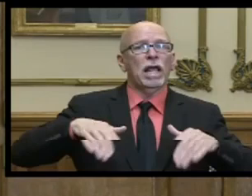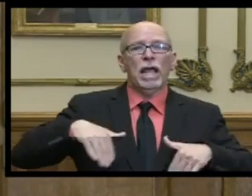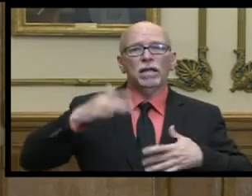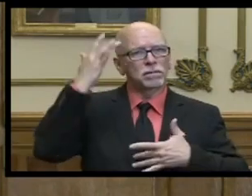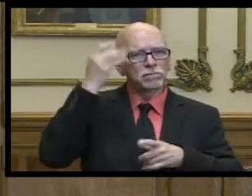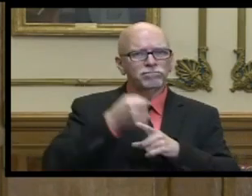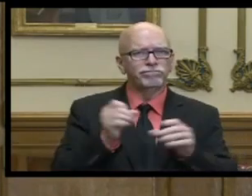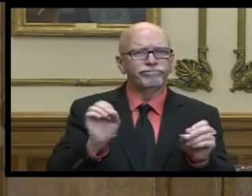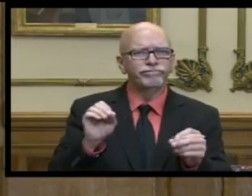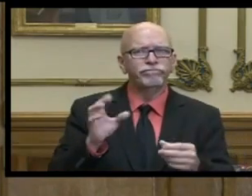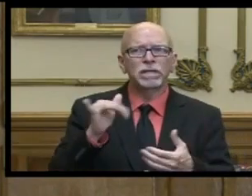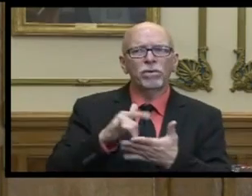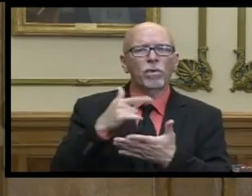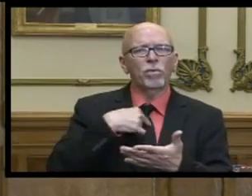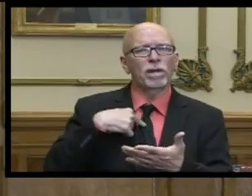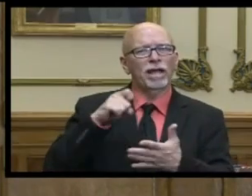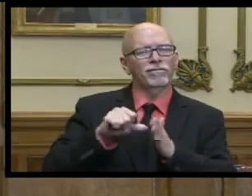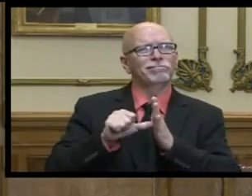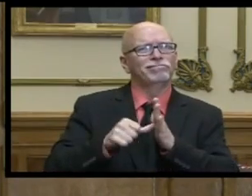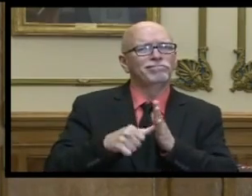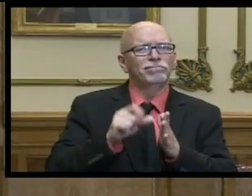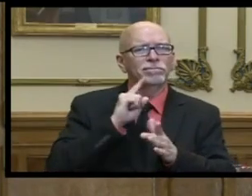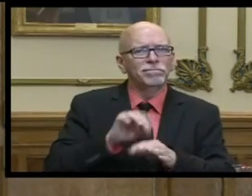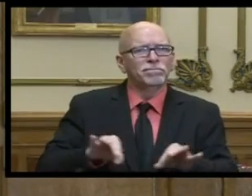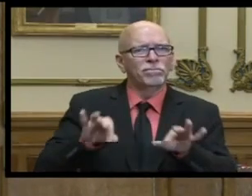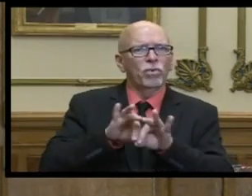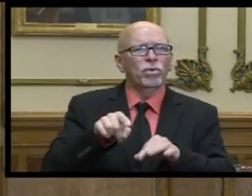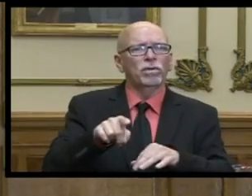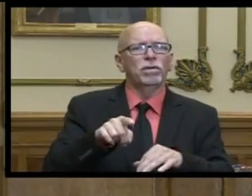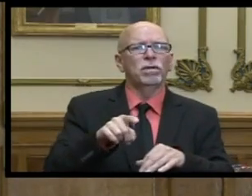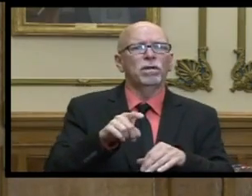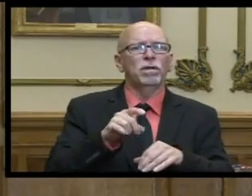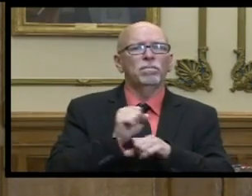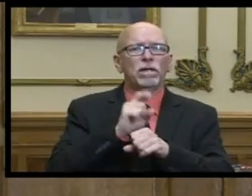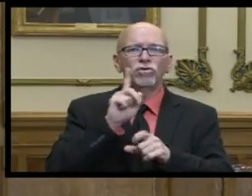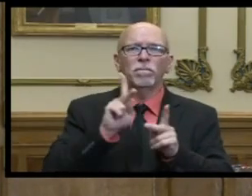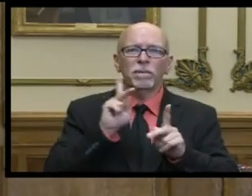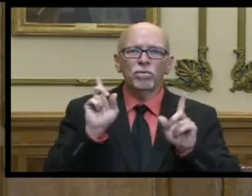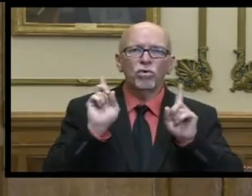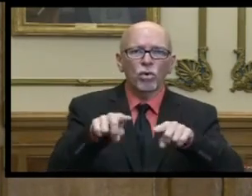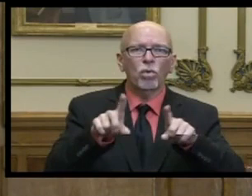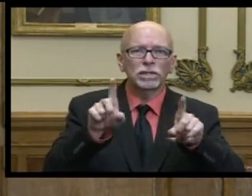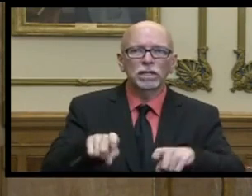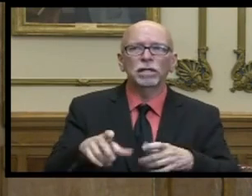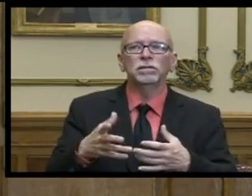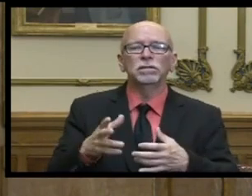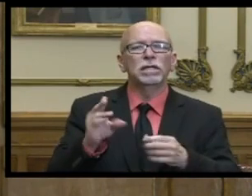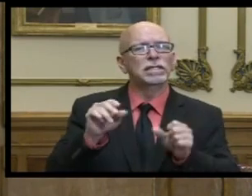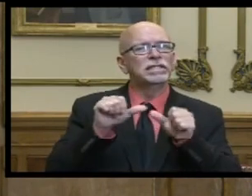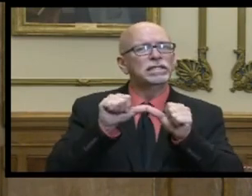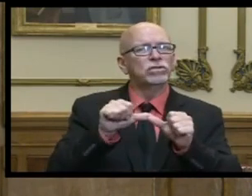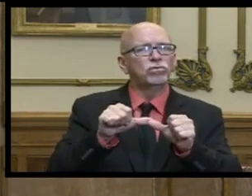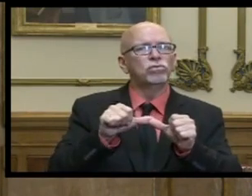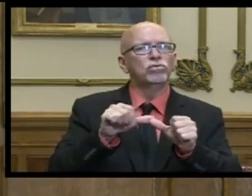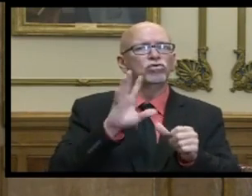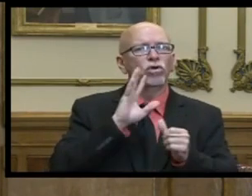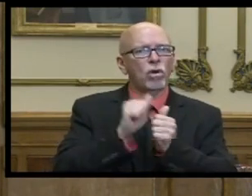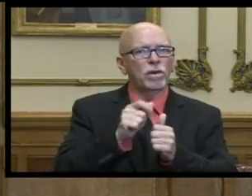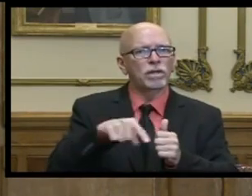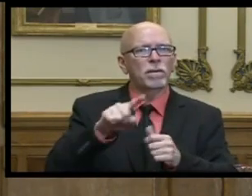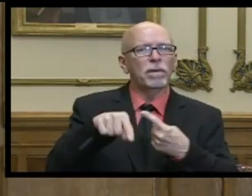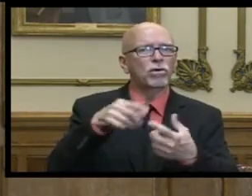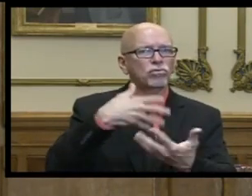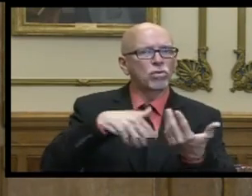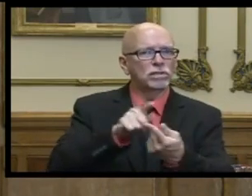infected and that's why we need to underscore the importance of getting people into testing of continuing to talk to them about